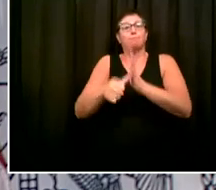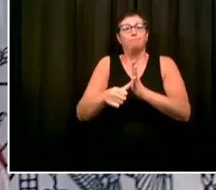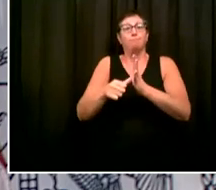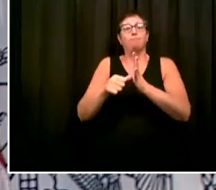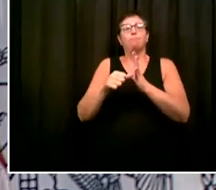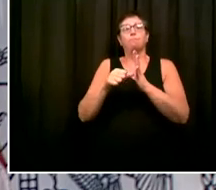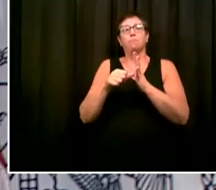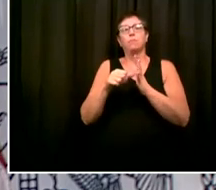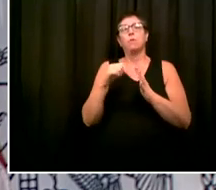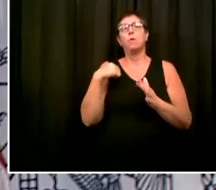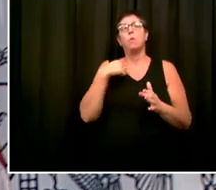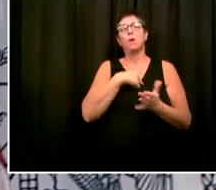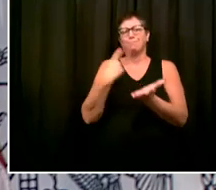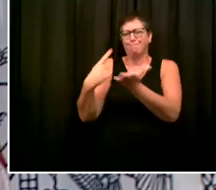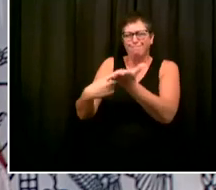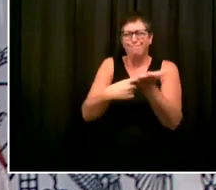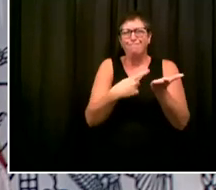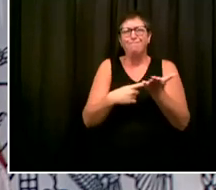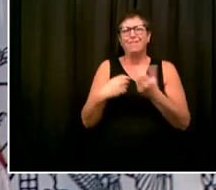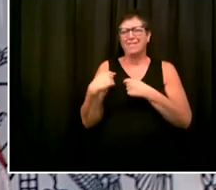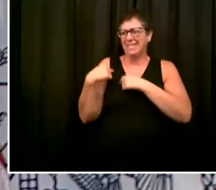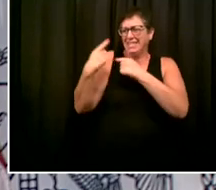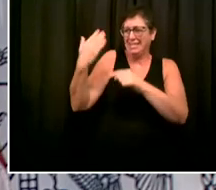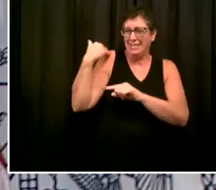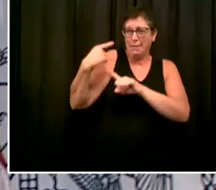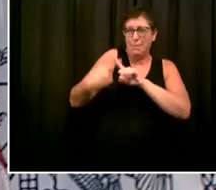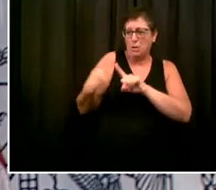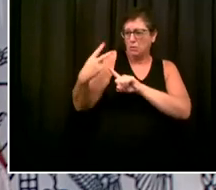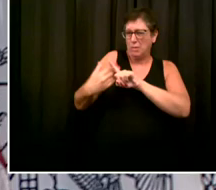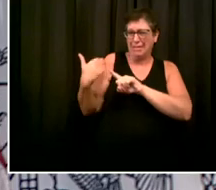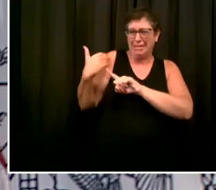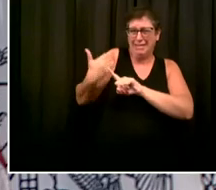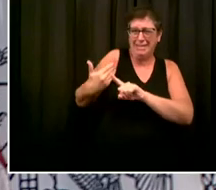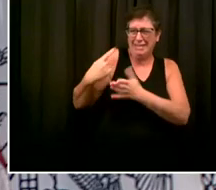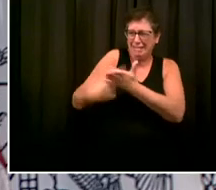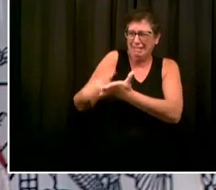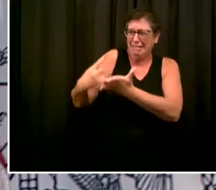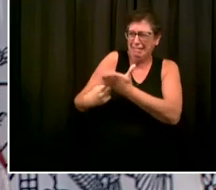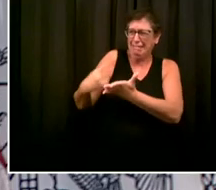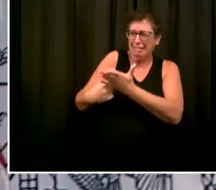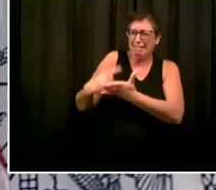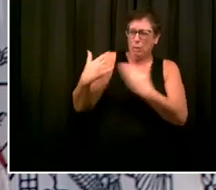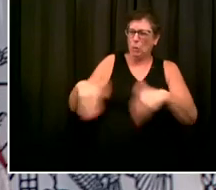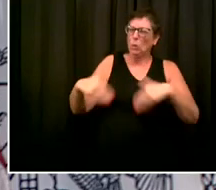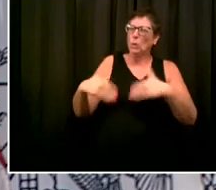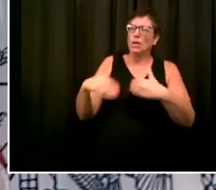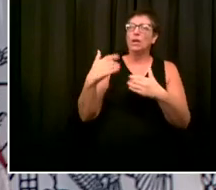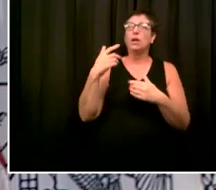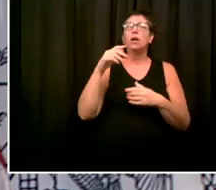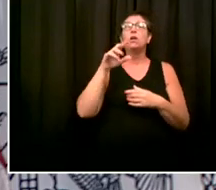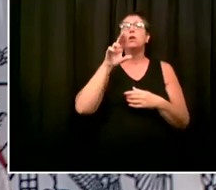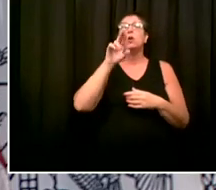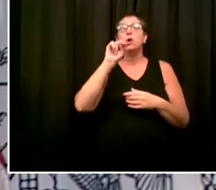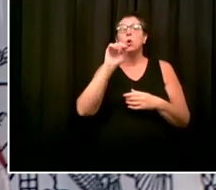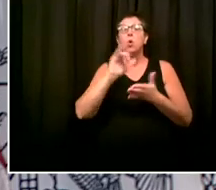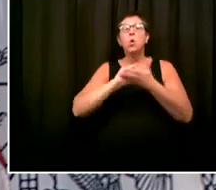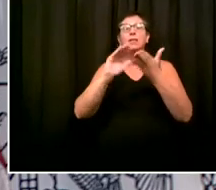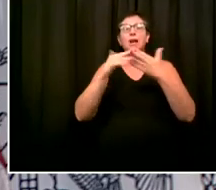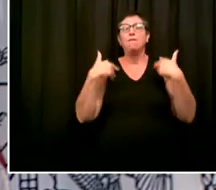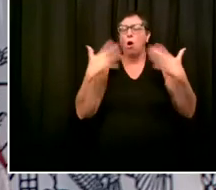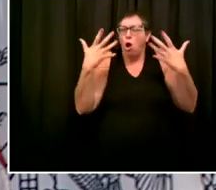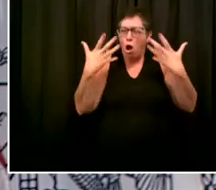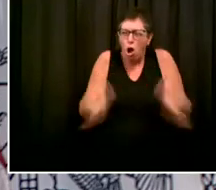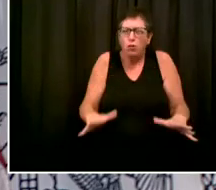months now. We now have a very high level of free testing available in New York City. Any New Yorker can get at any time for free